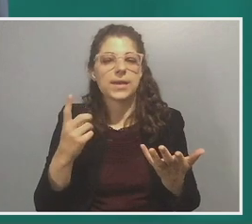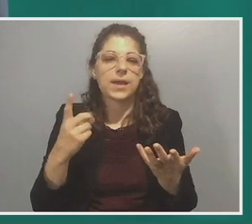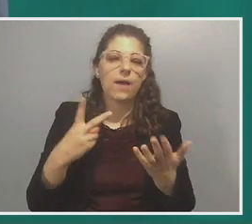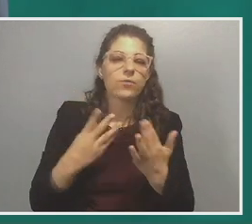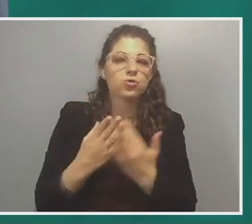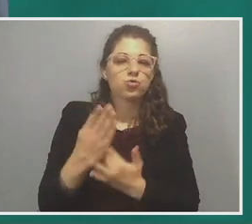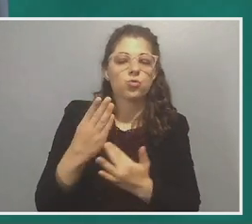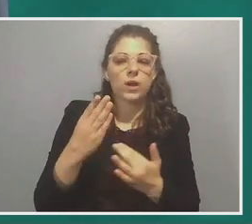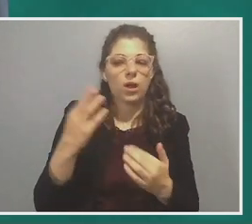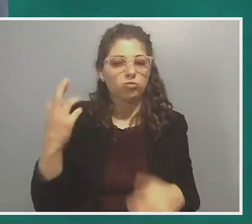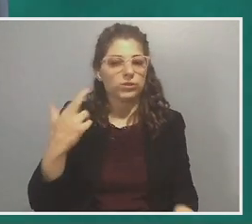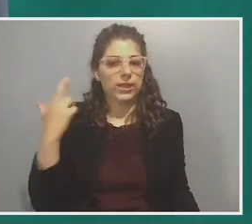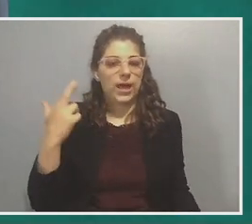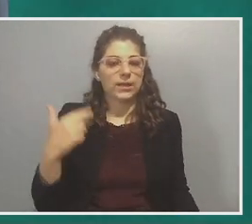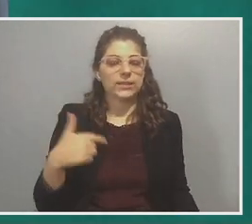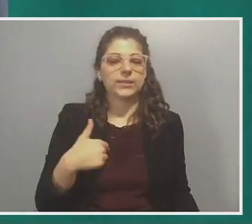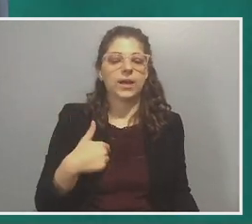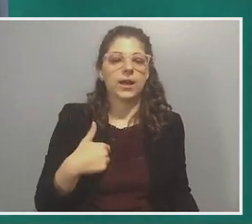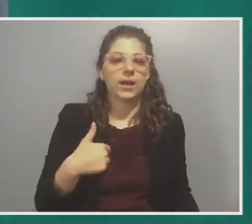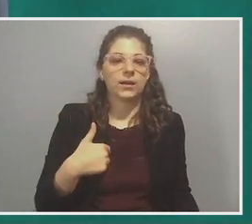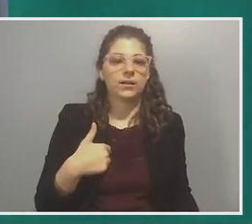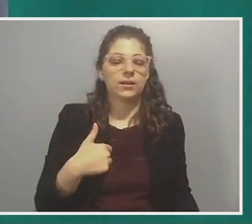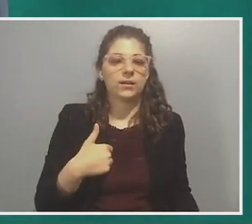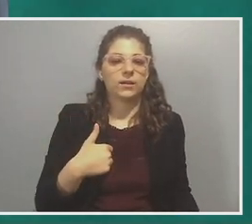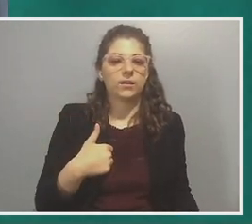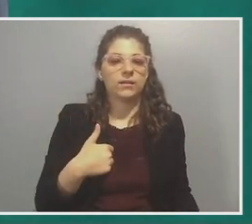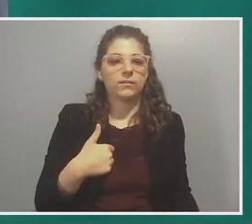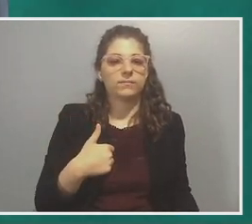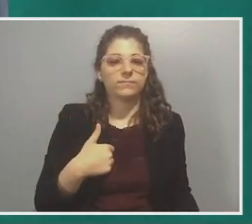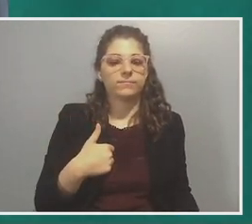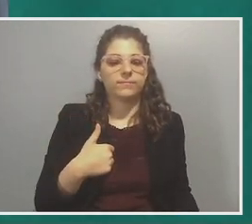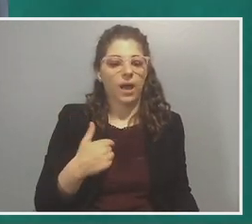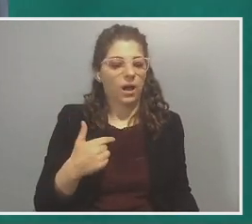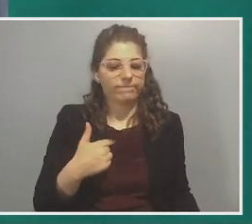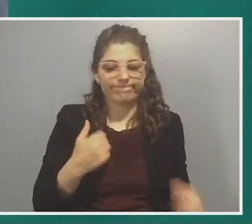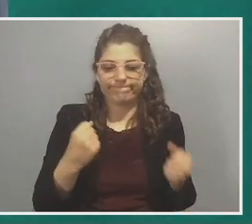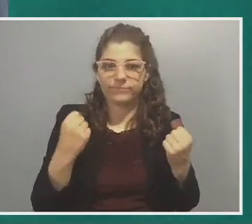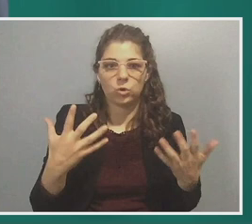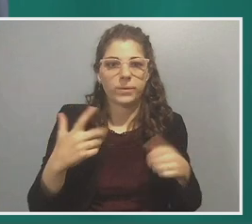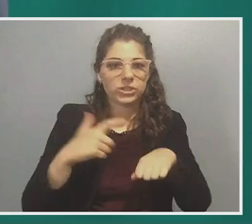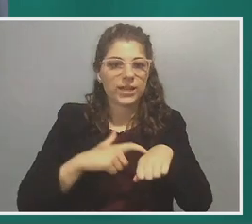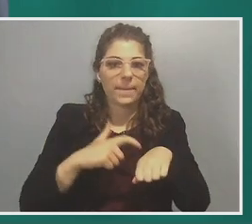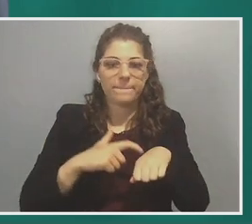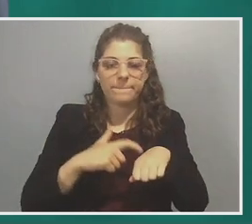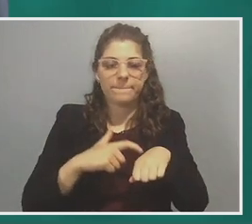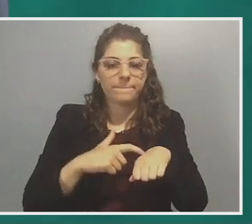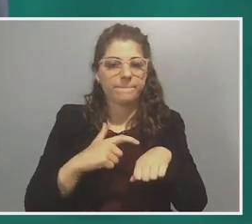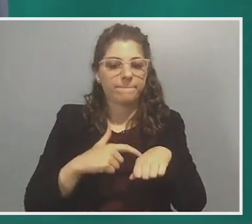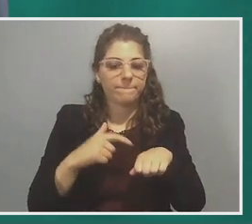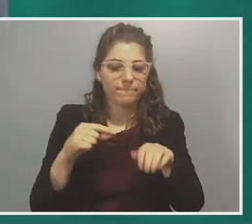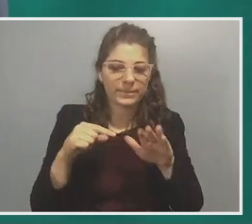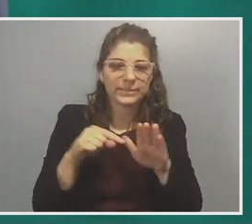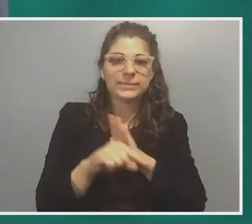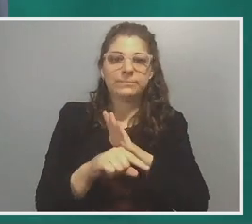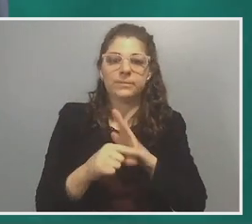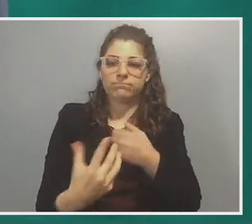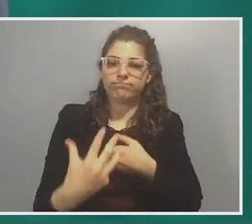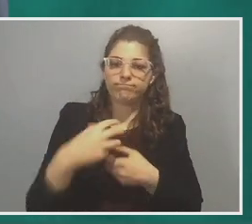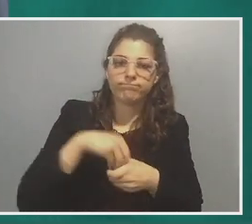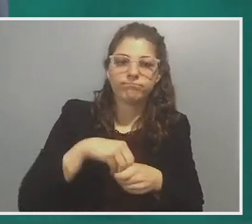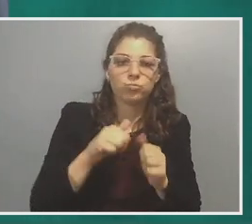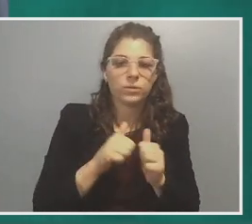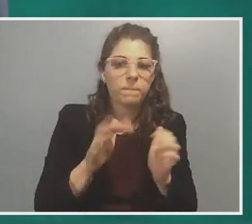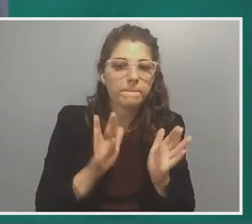realized that I, uh, had spent so much time deeply engaged with books and